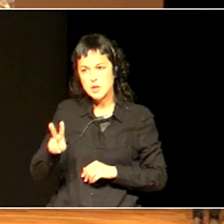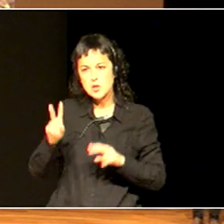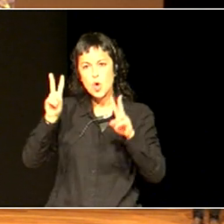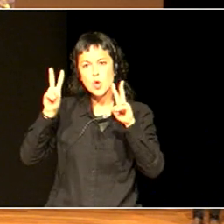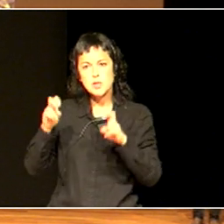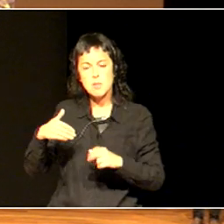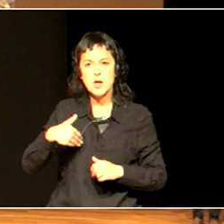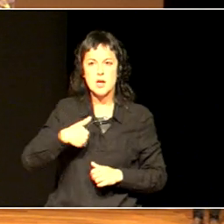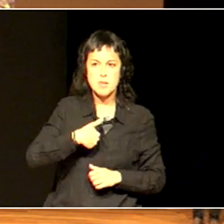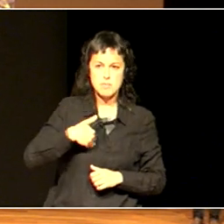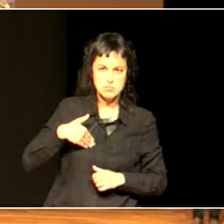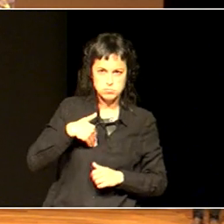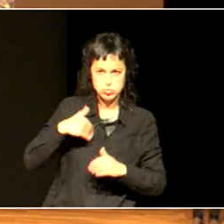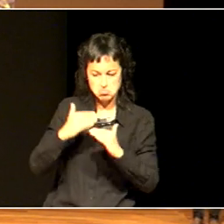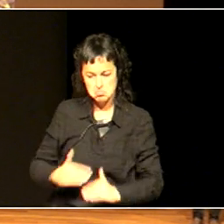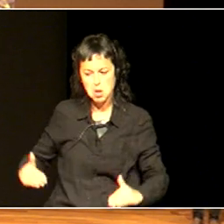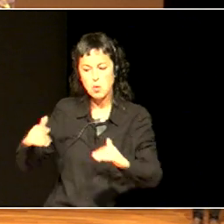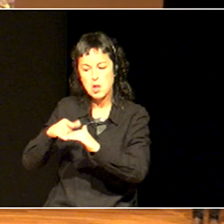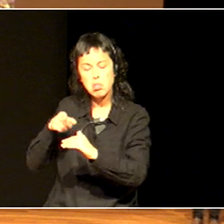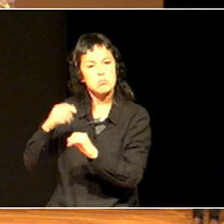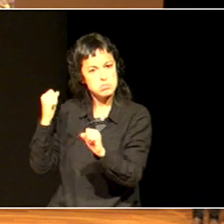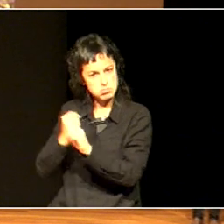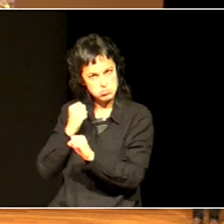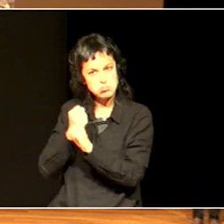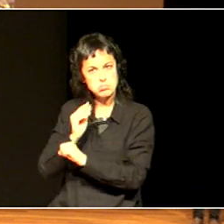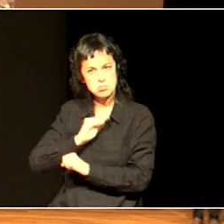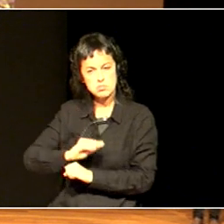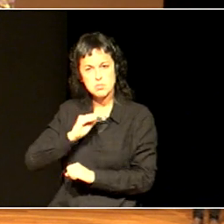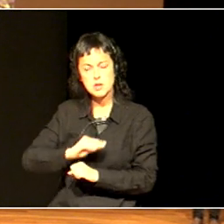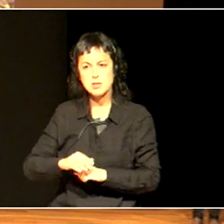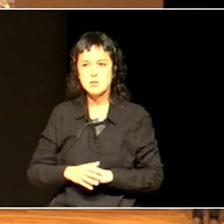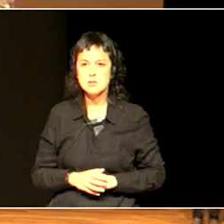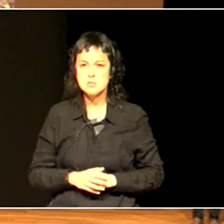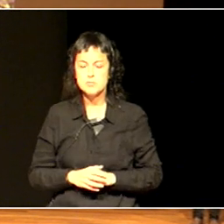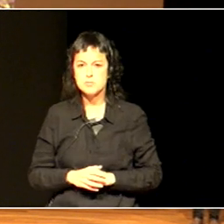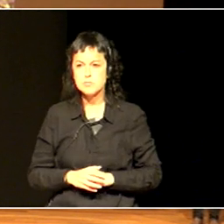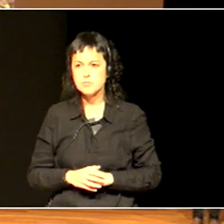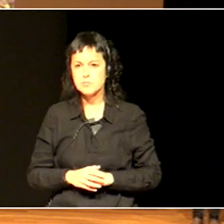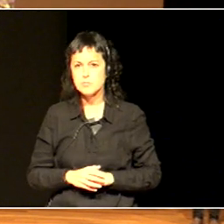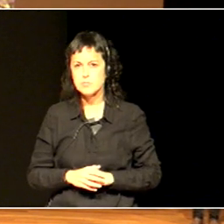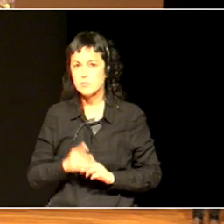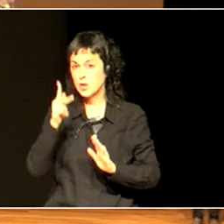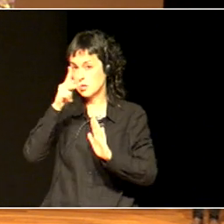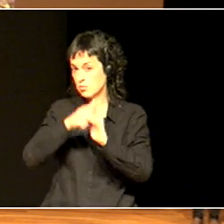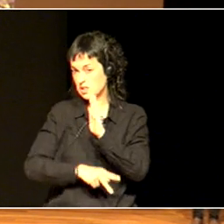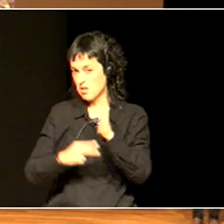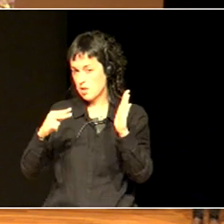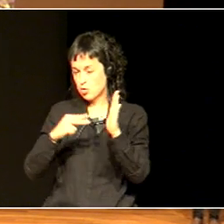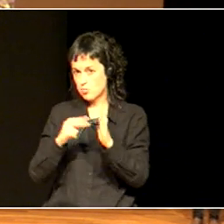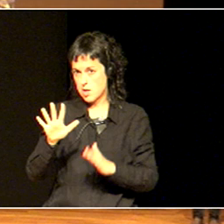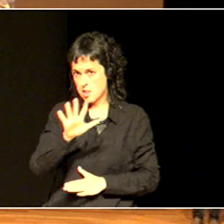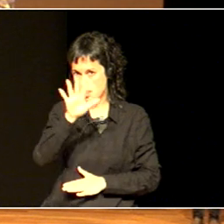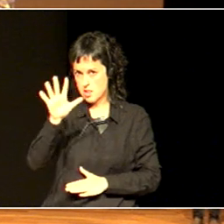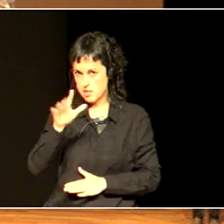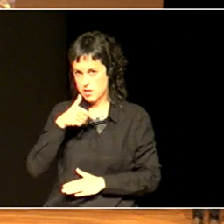Based on the 2005 regional law. And there's an effort to think